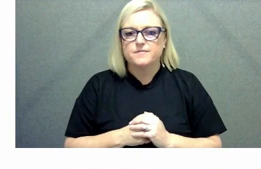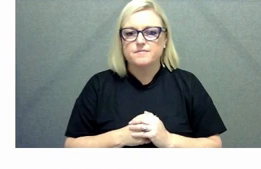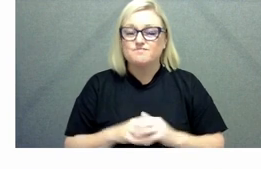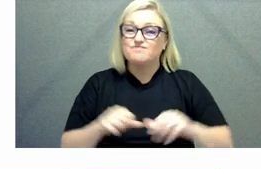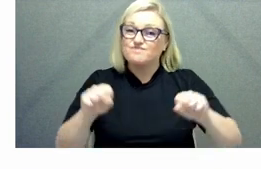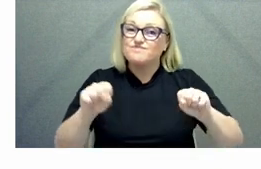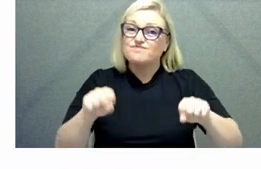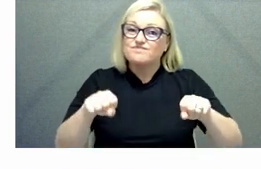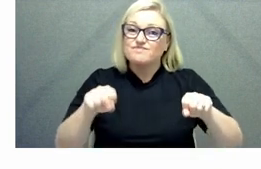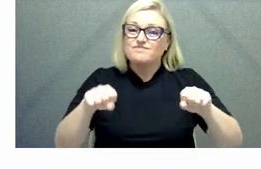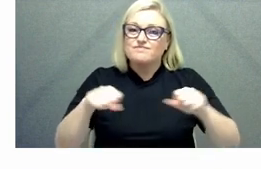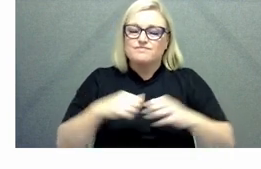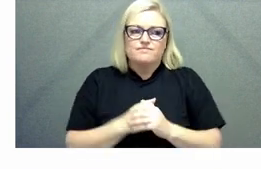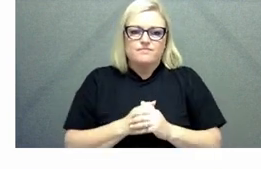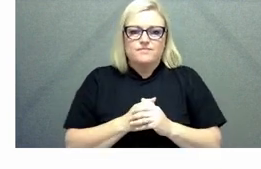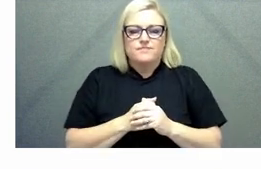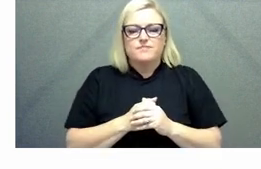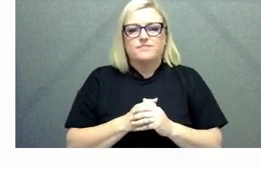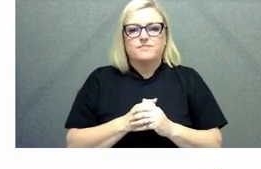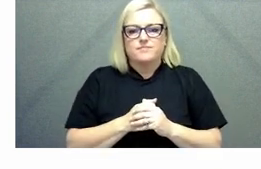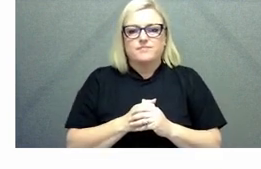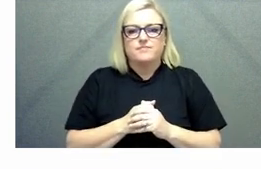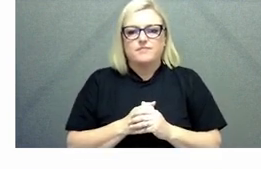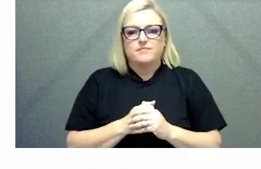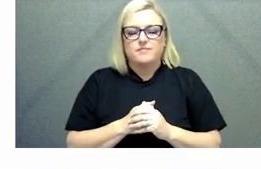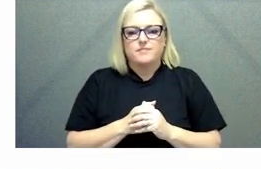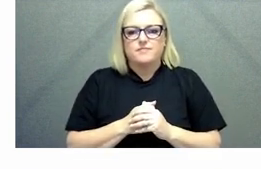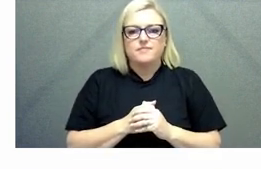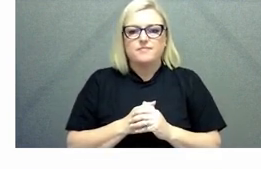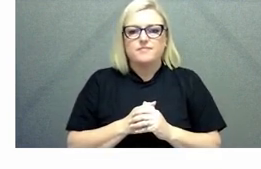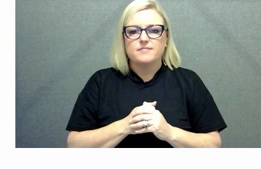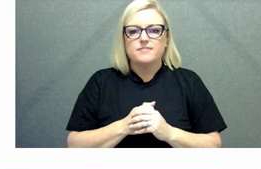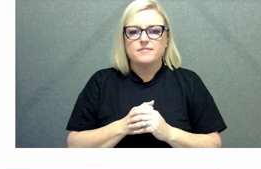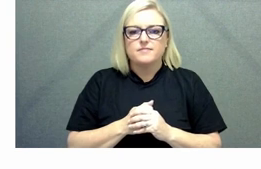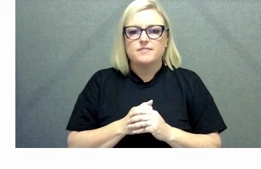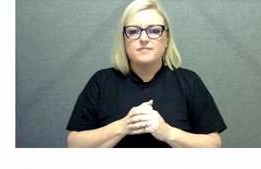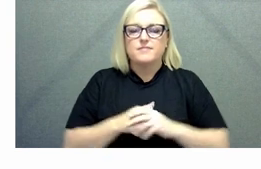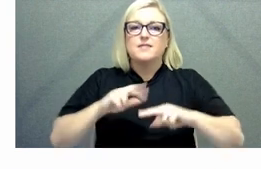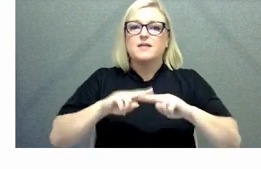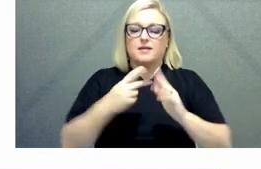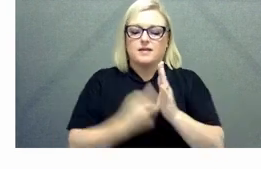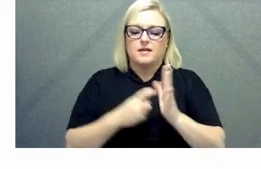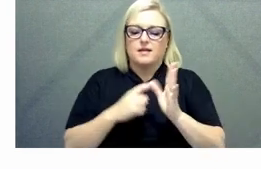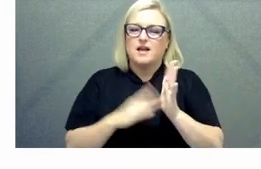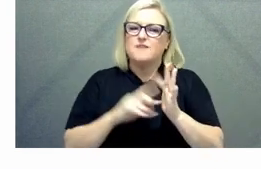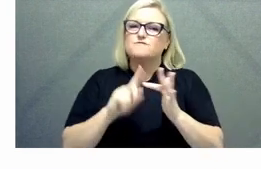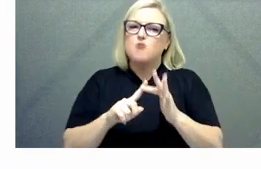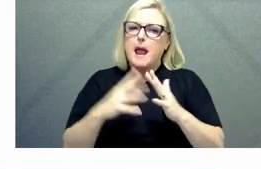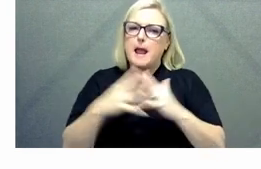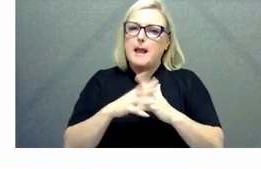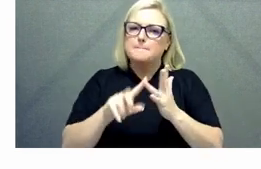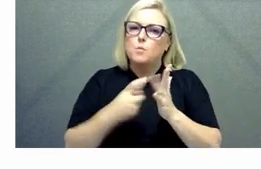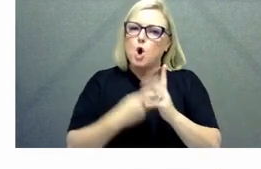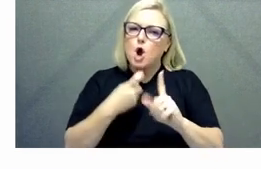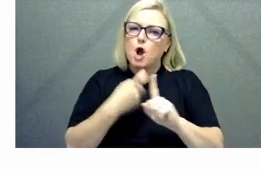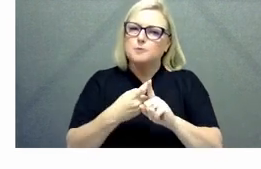guess i'd say the the thing that complements um the frameworks of the frameworks are a great step forward um and as